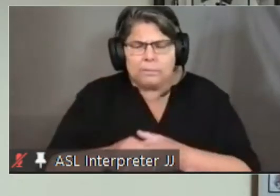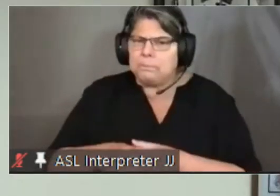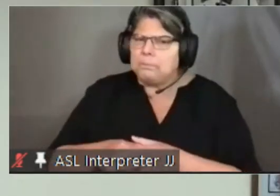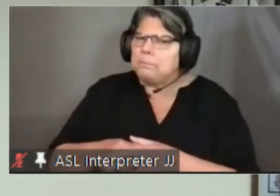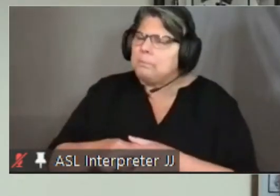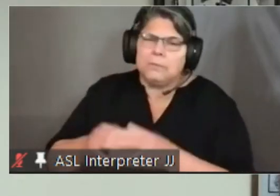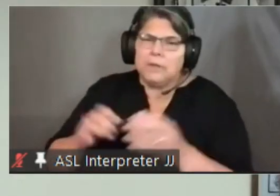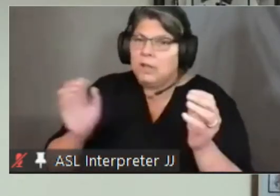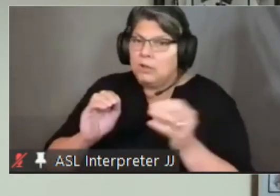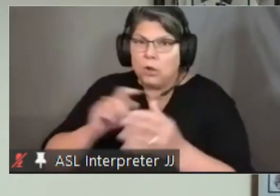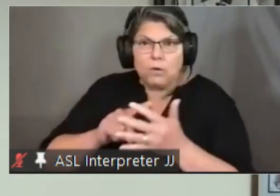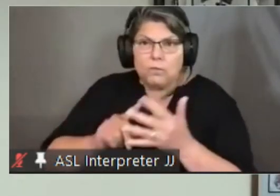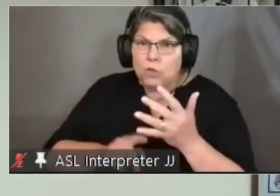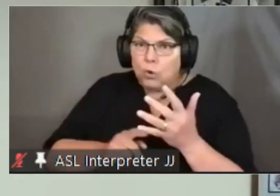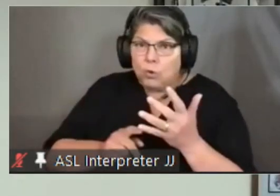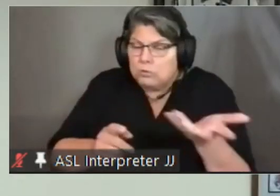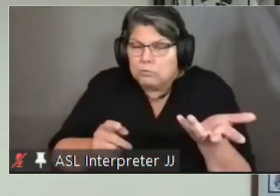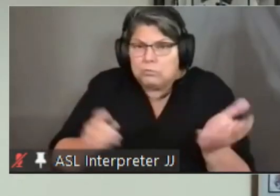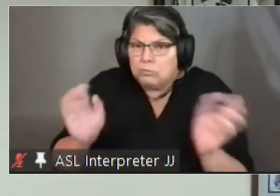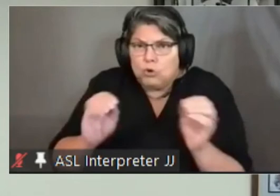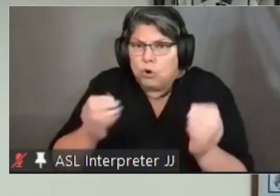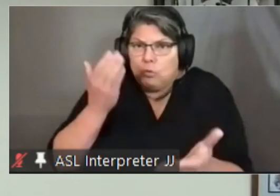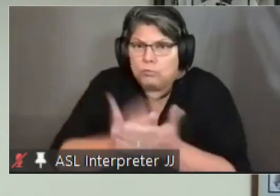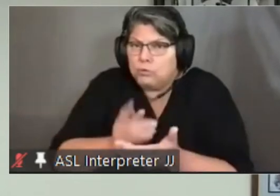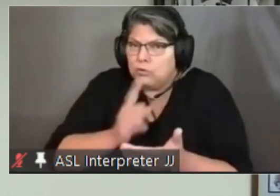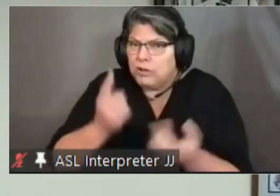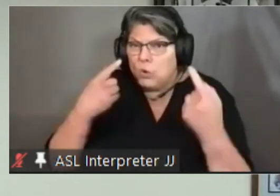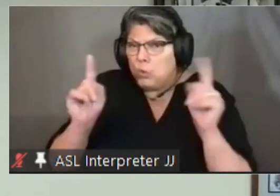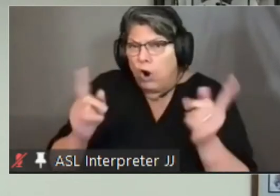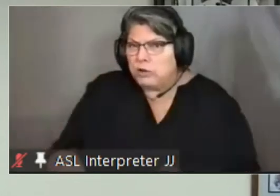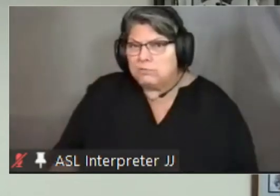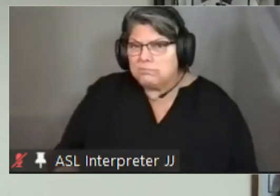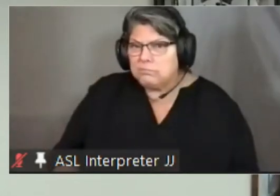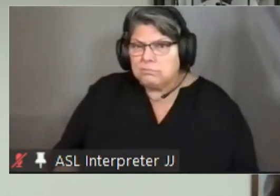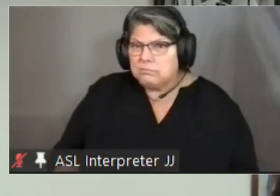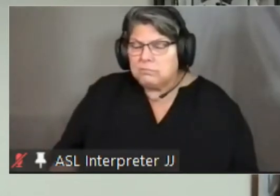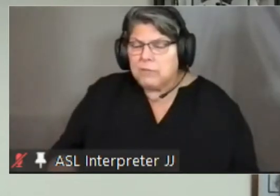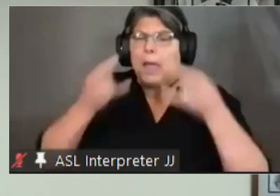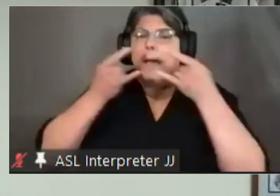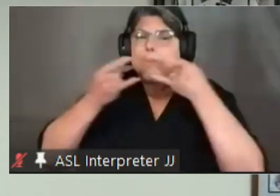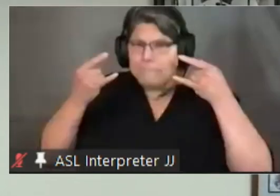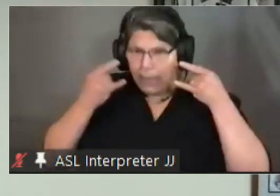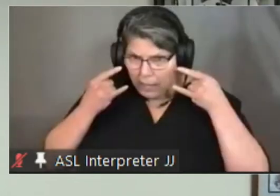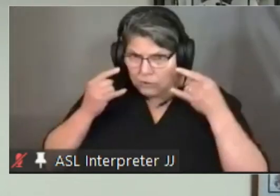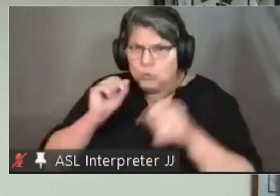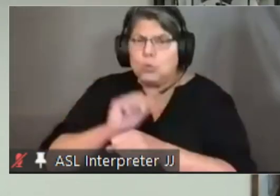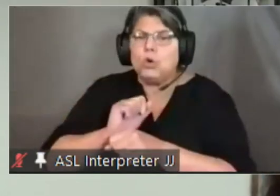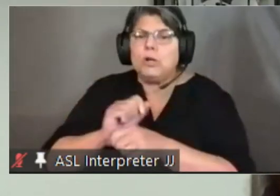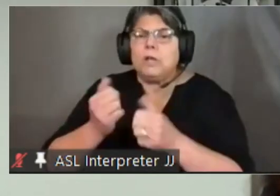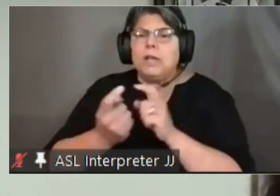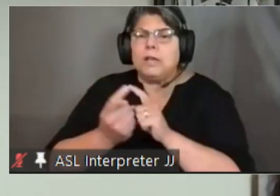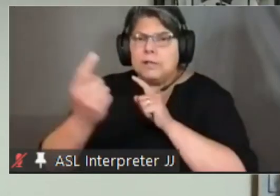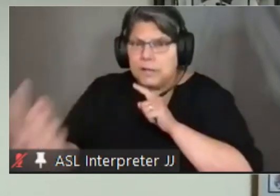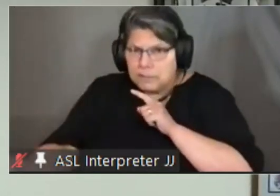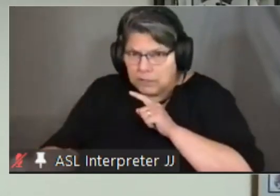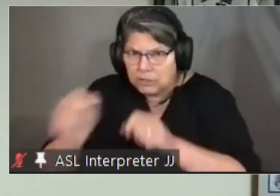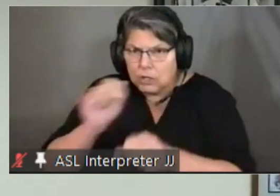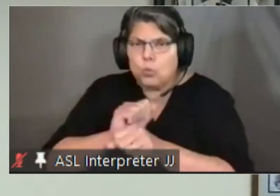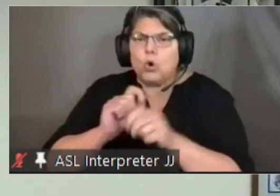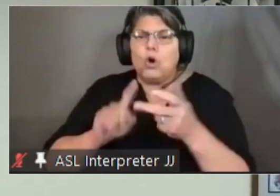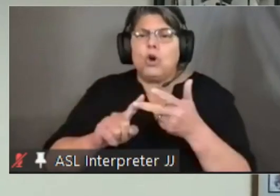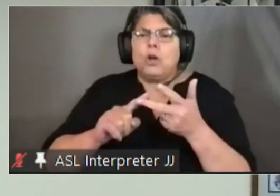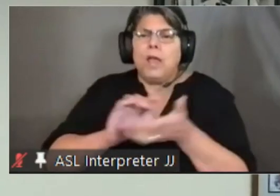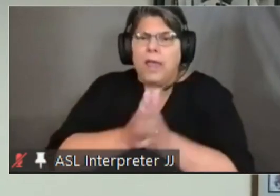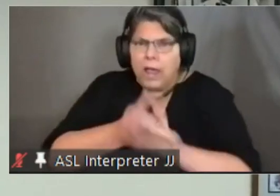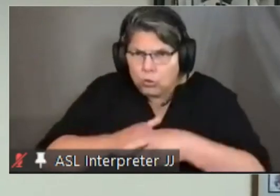methods have any proven efficacy certainly masking and distancing and the hand washing and so on and so